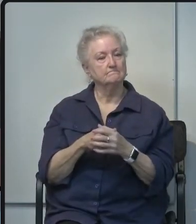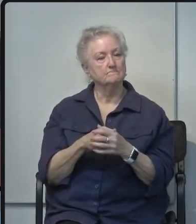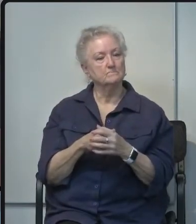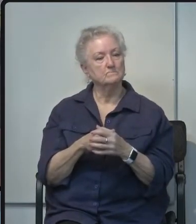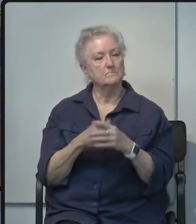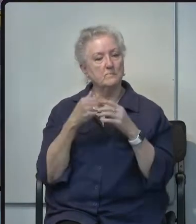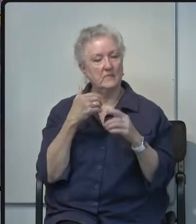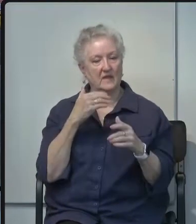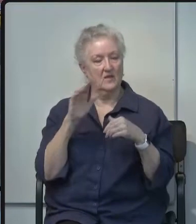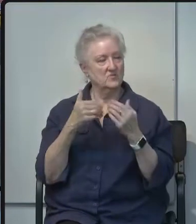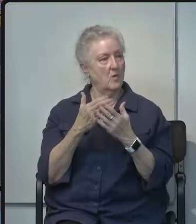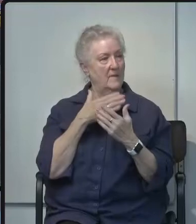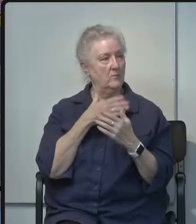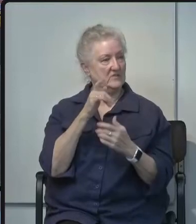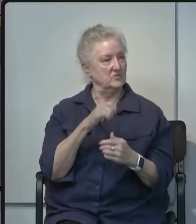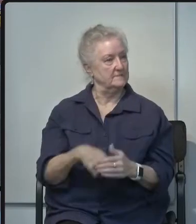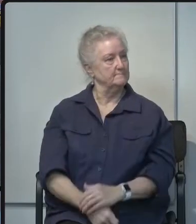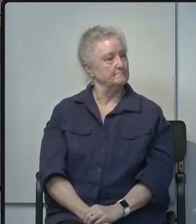thank you that was all my questions